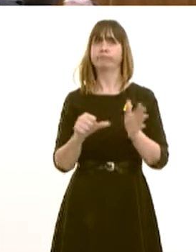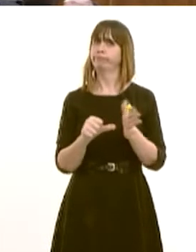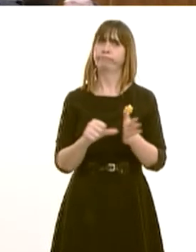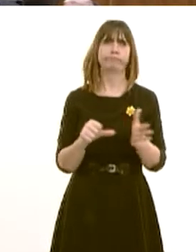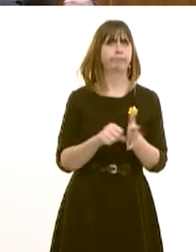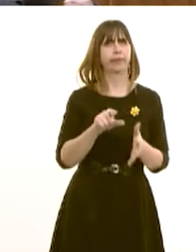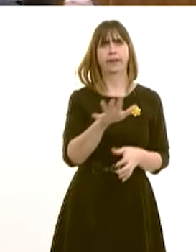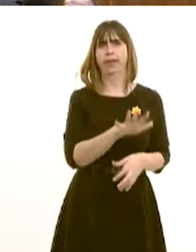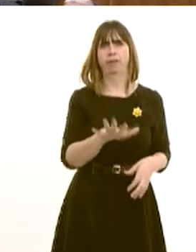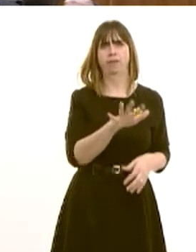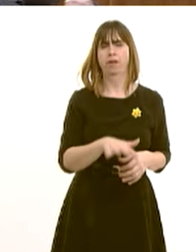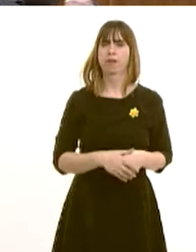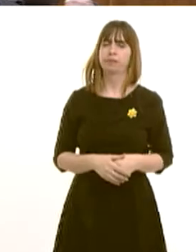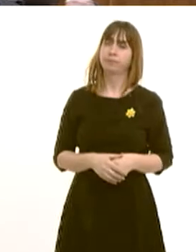place?